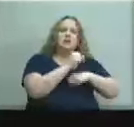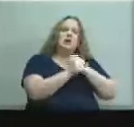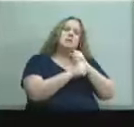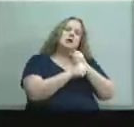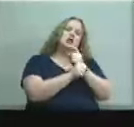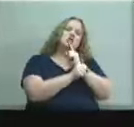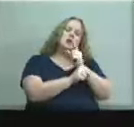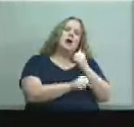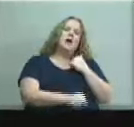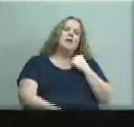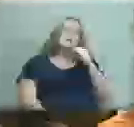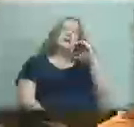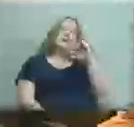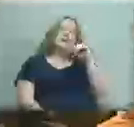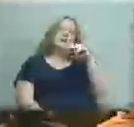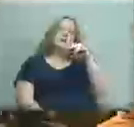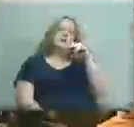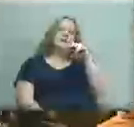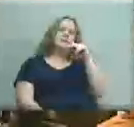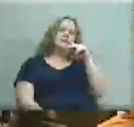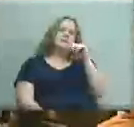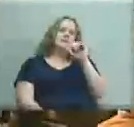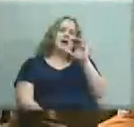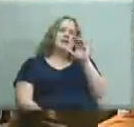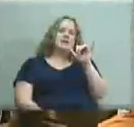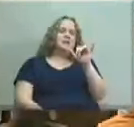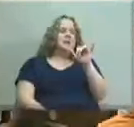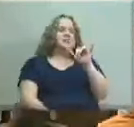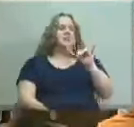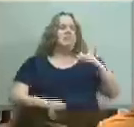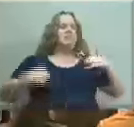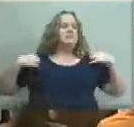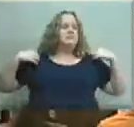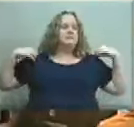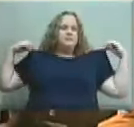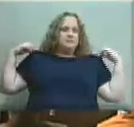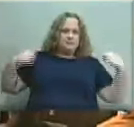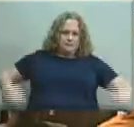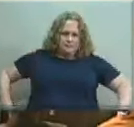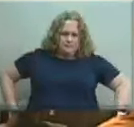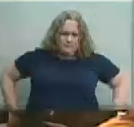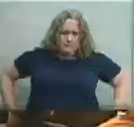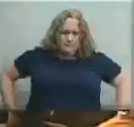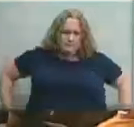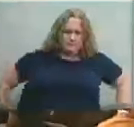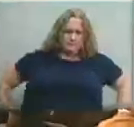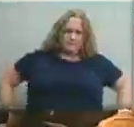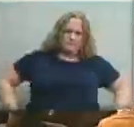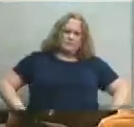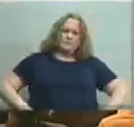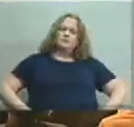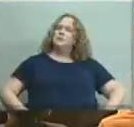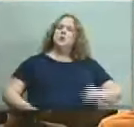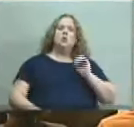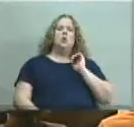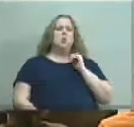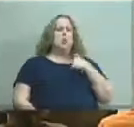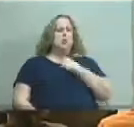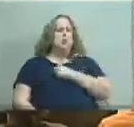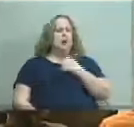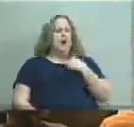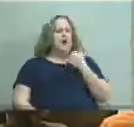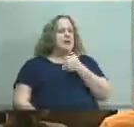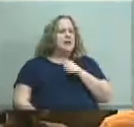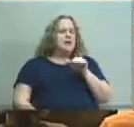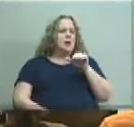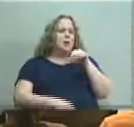when we do when we start this project and as it grows into fruition um do we have anyone internal on staff who is